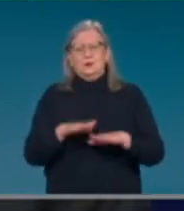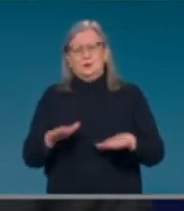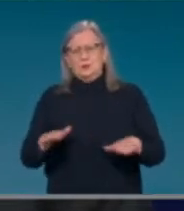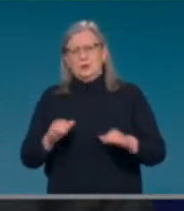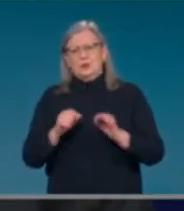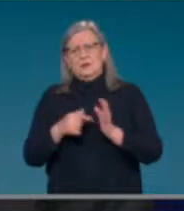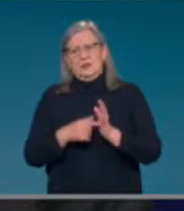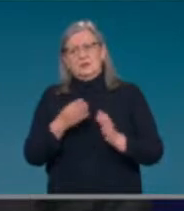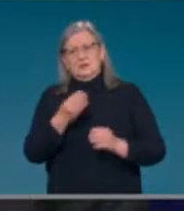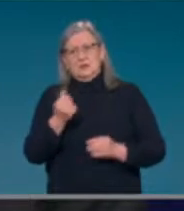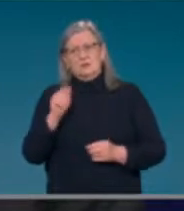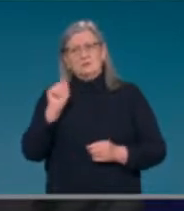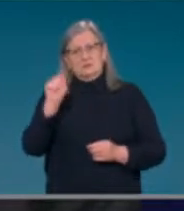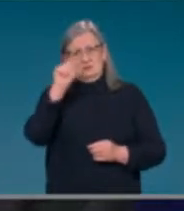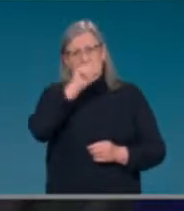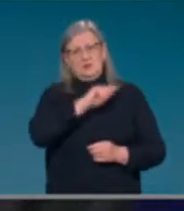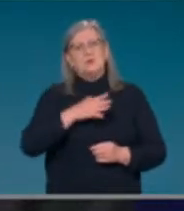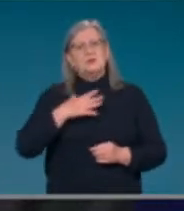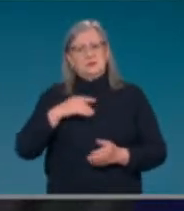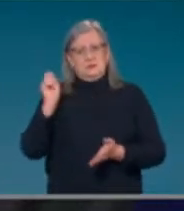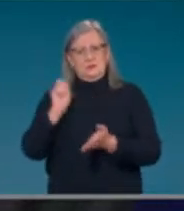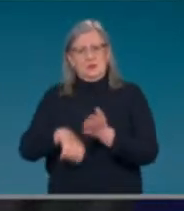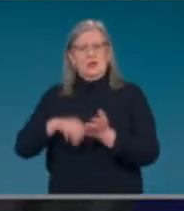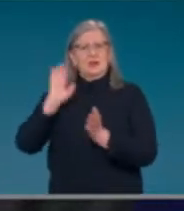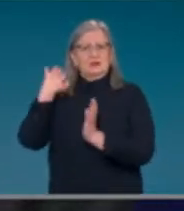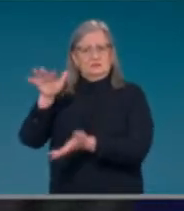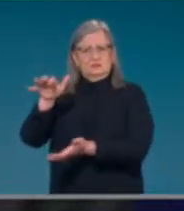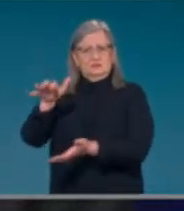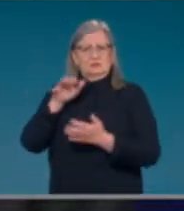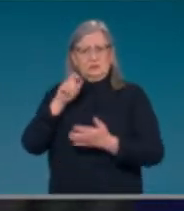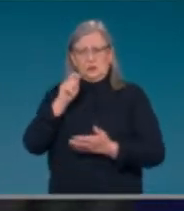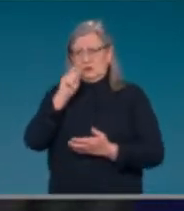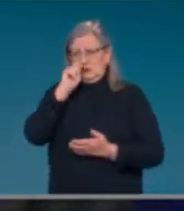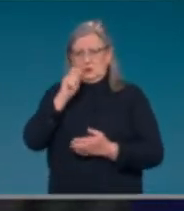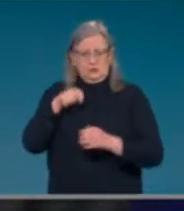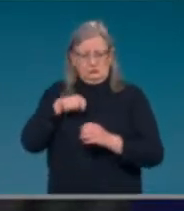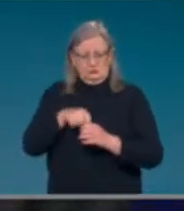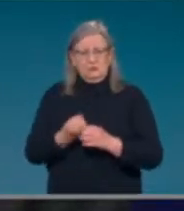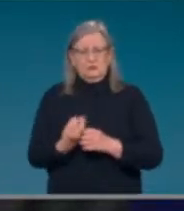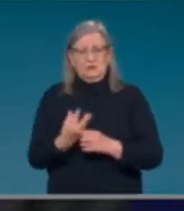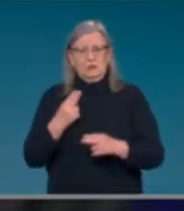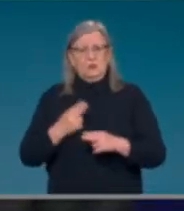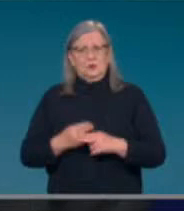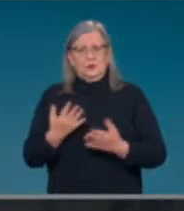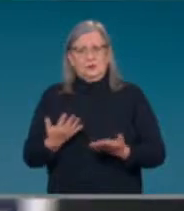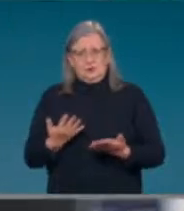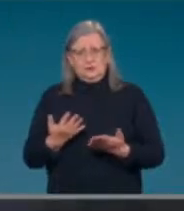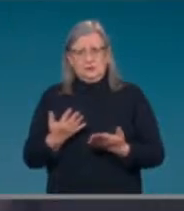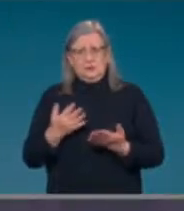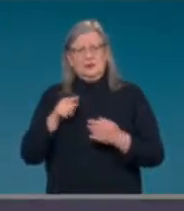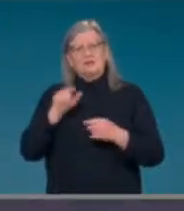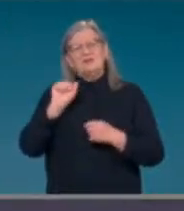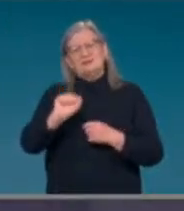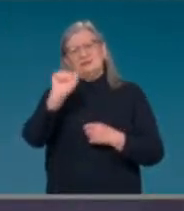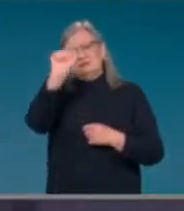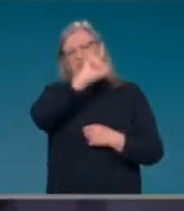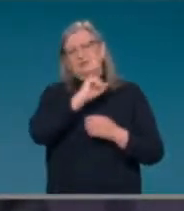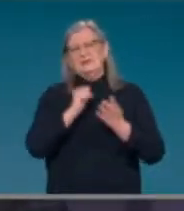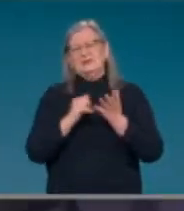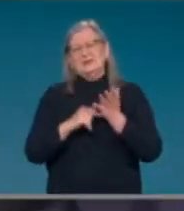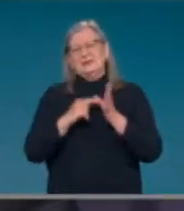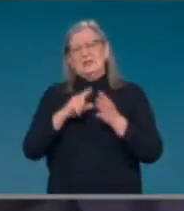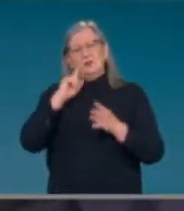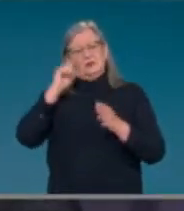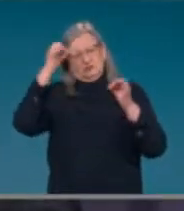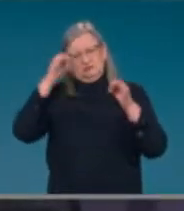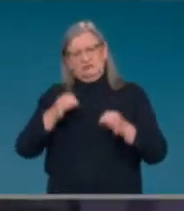as well as the market. They will make decisions on how they roll out those tests. Minister, on the logistics of this,